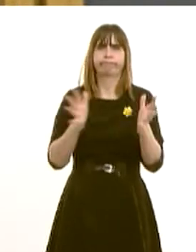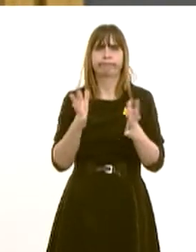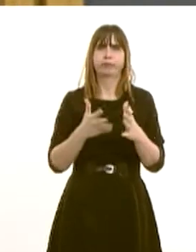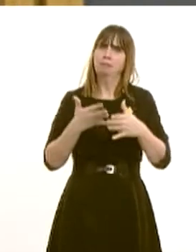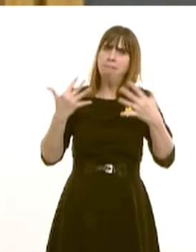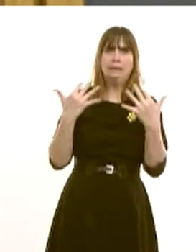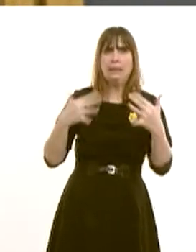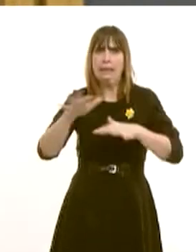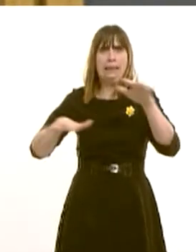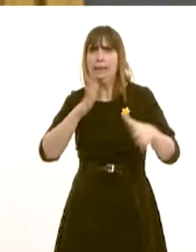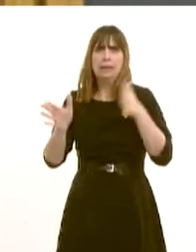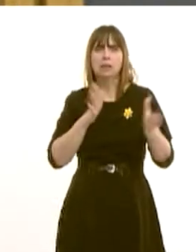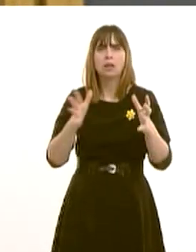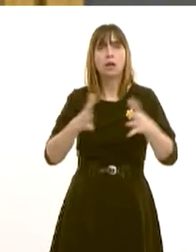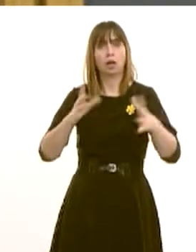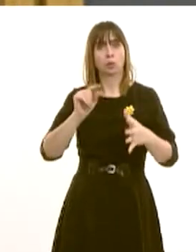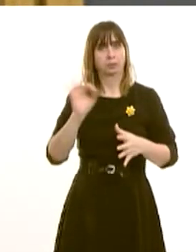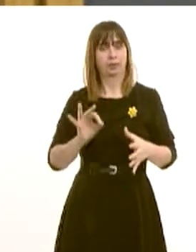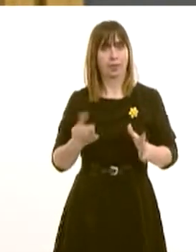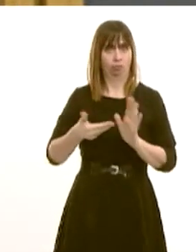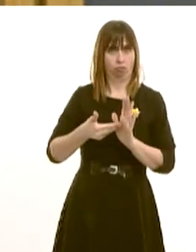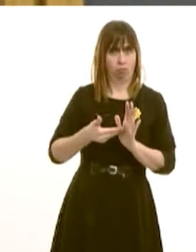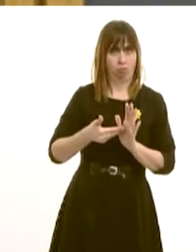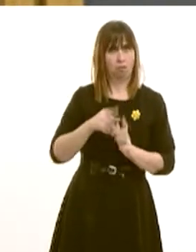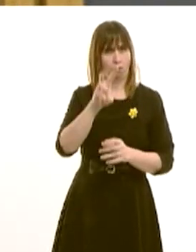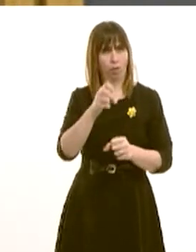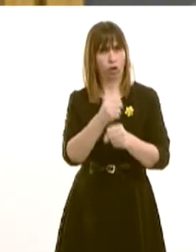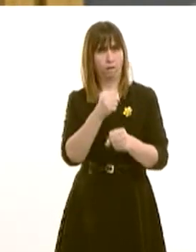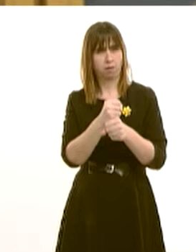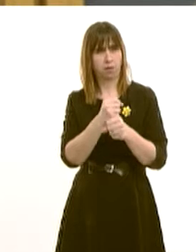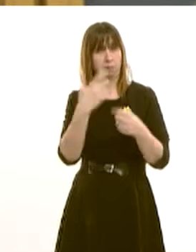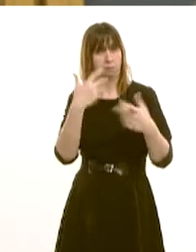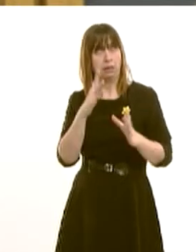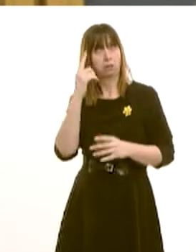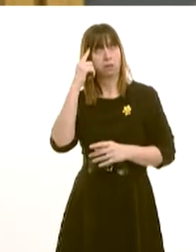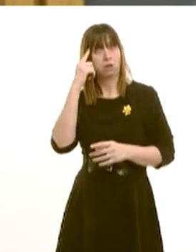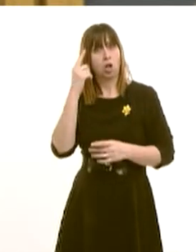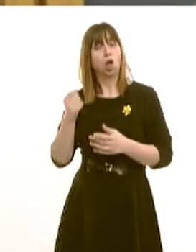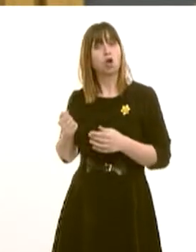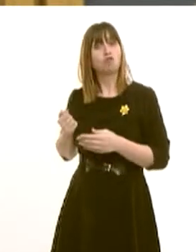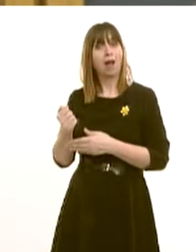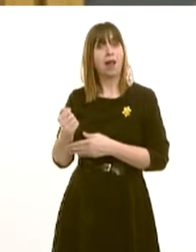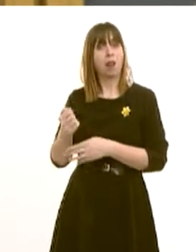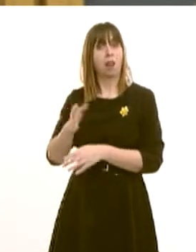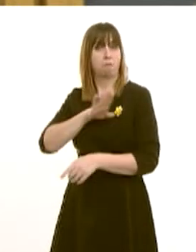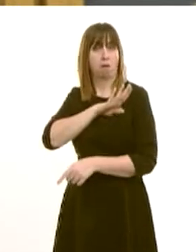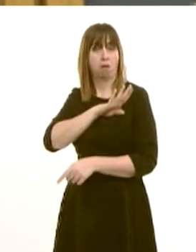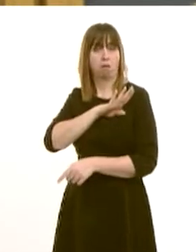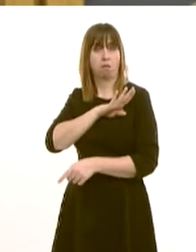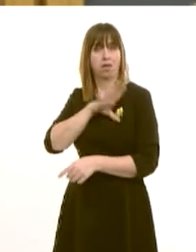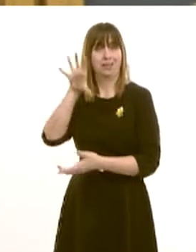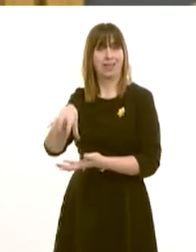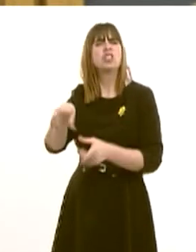years. What consideration has the West Government given to the creation of a rail park and ride station